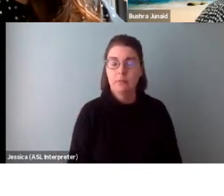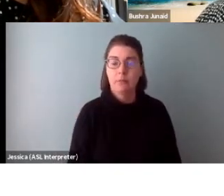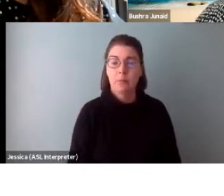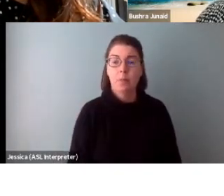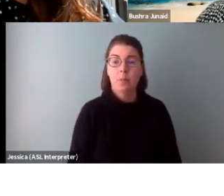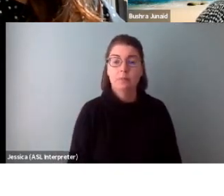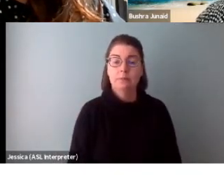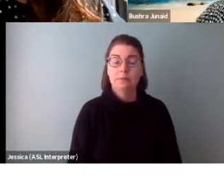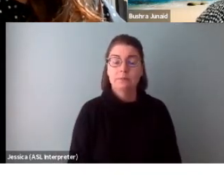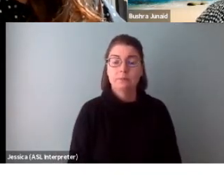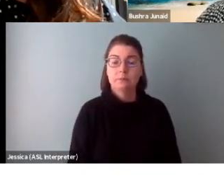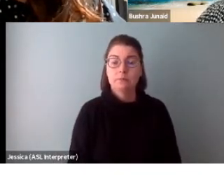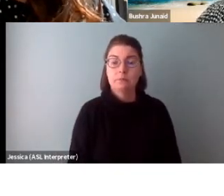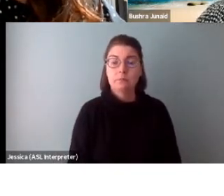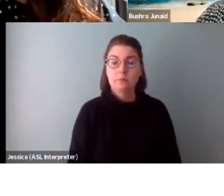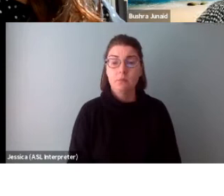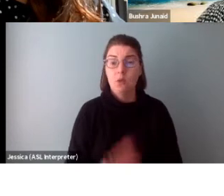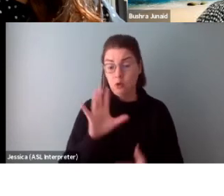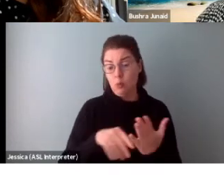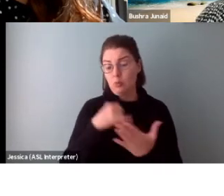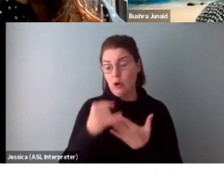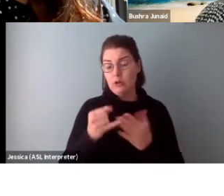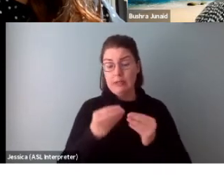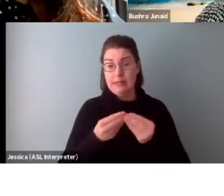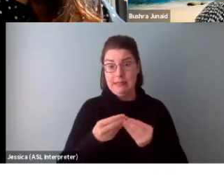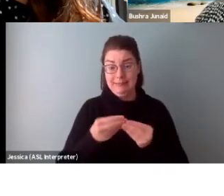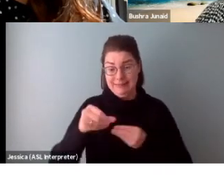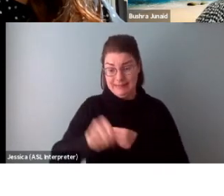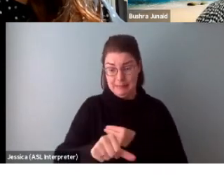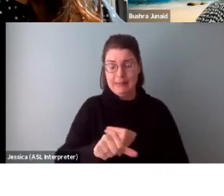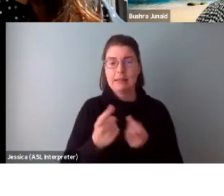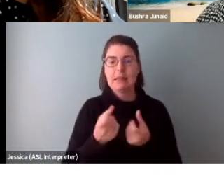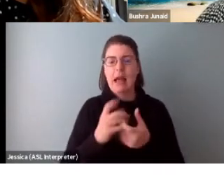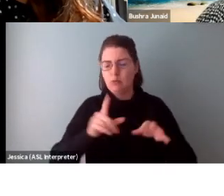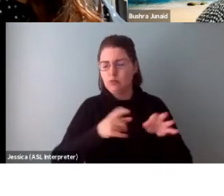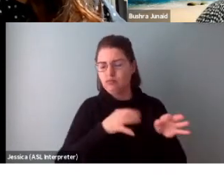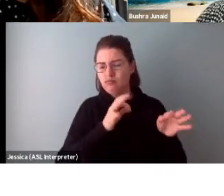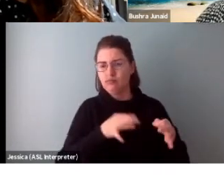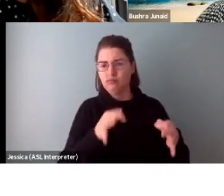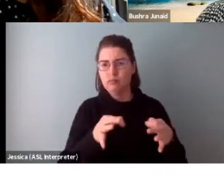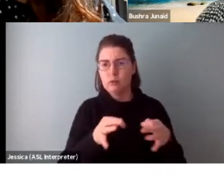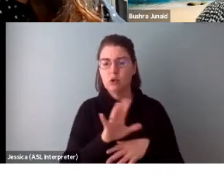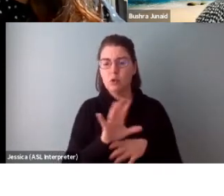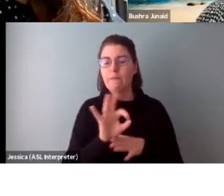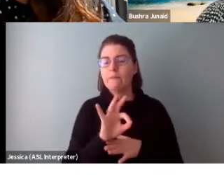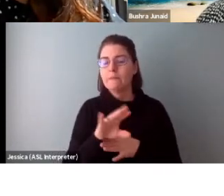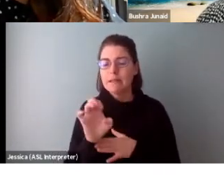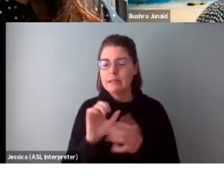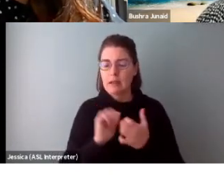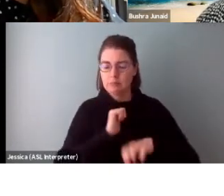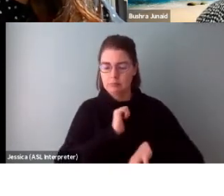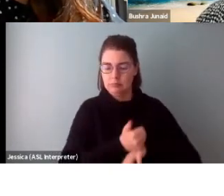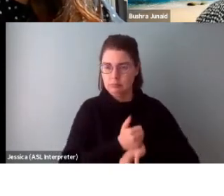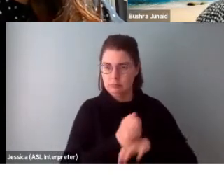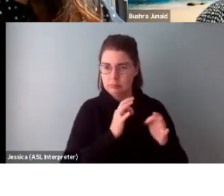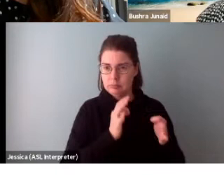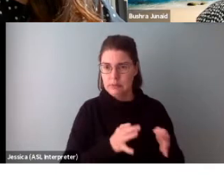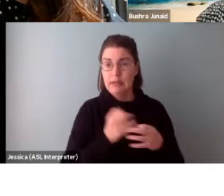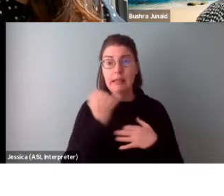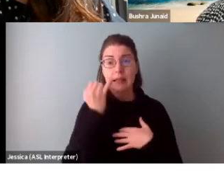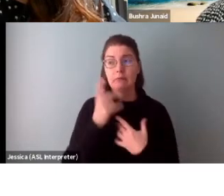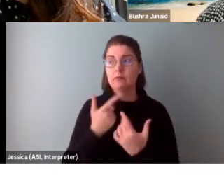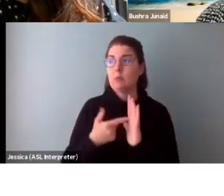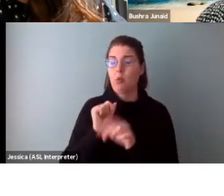Tell us how you determined your project expenses. How did you determine your fees? For example, if you're working with a